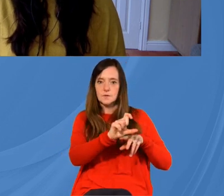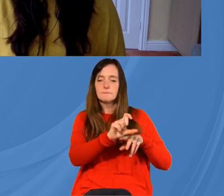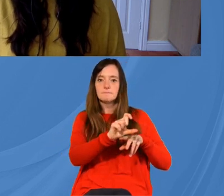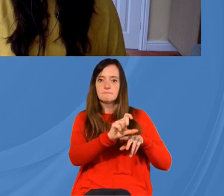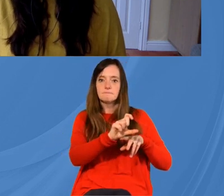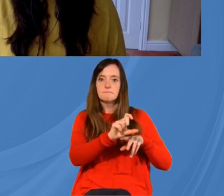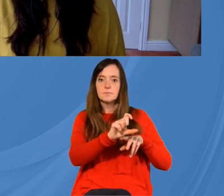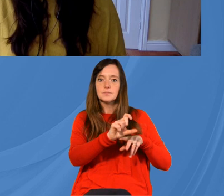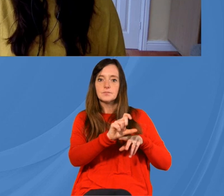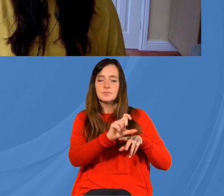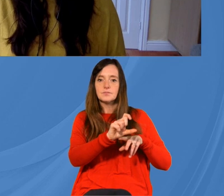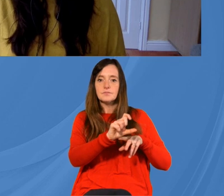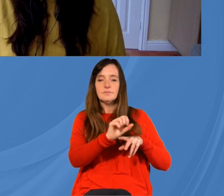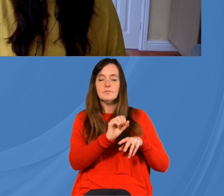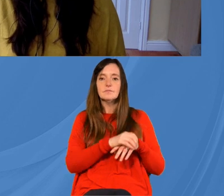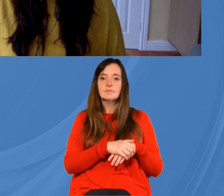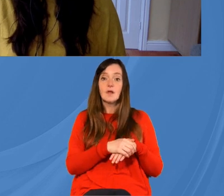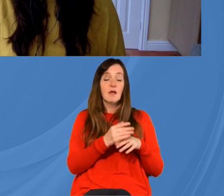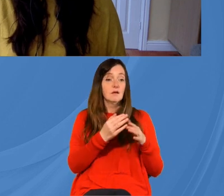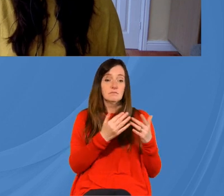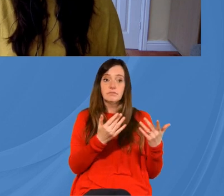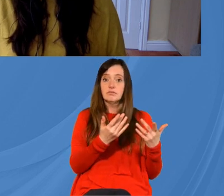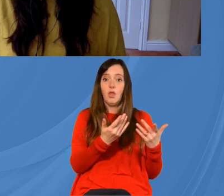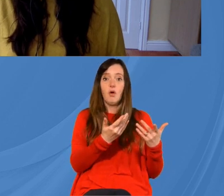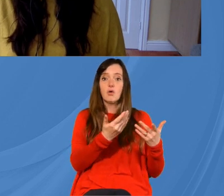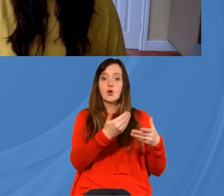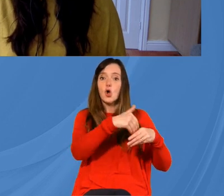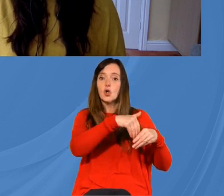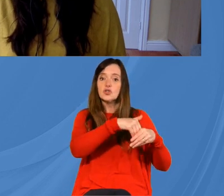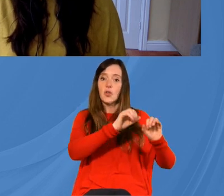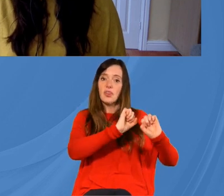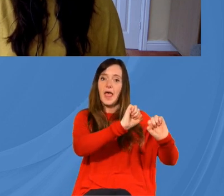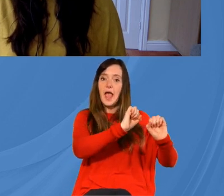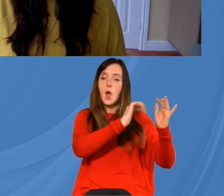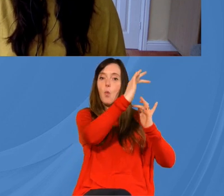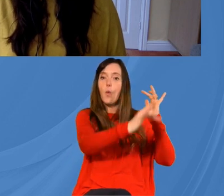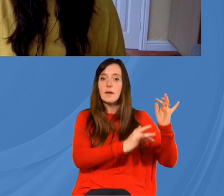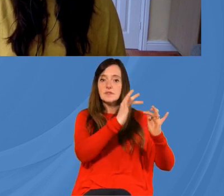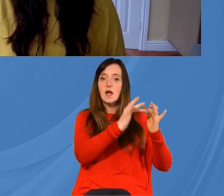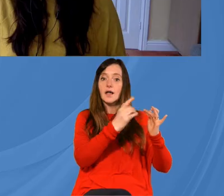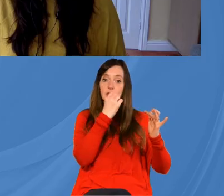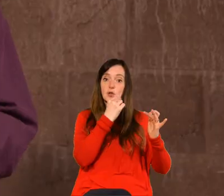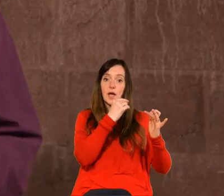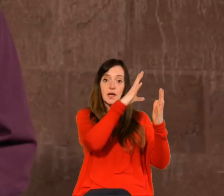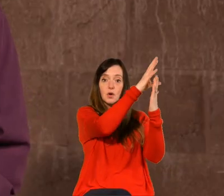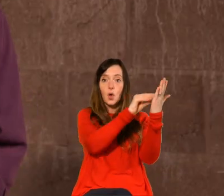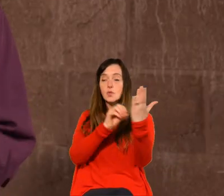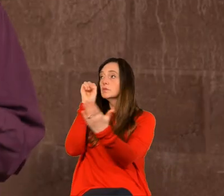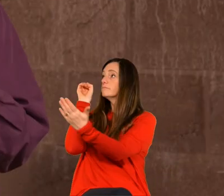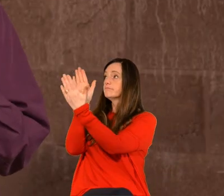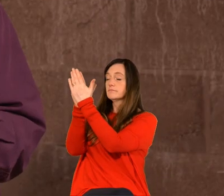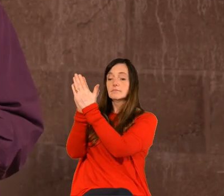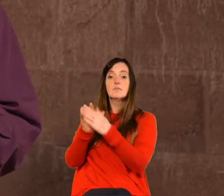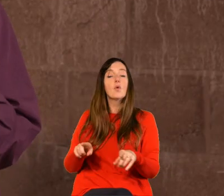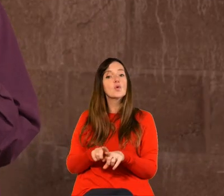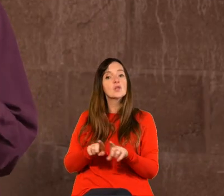with them and christianity explored got some great content on their on their website wonderful for sharing and then a little kind of a bit of self-promotion the